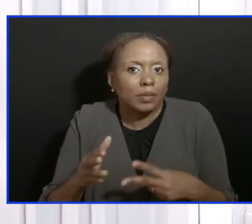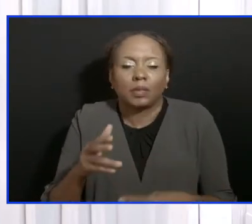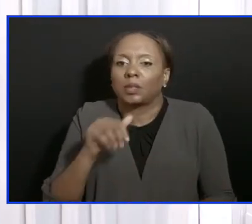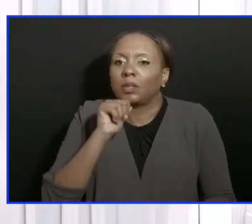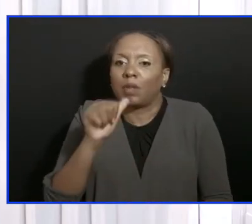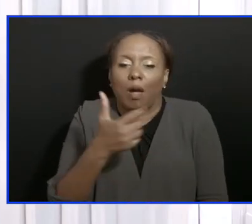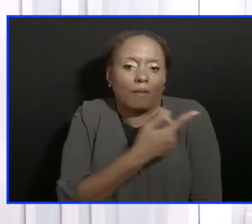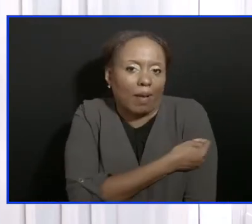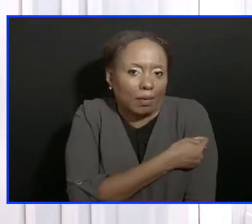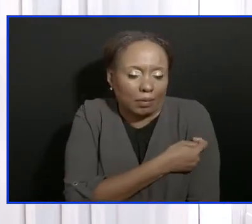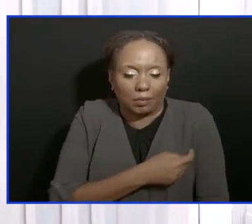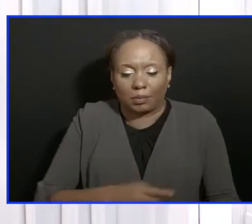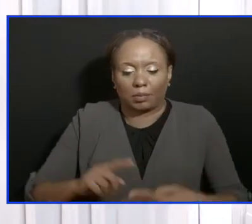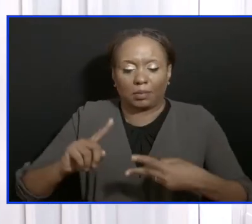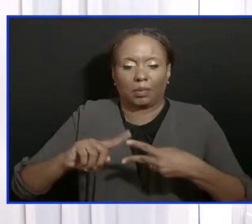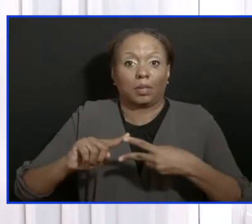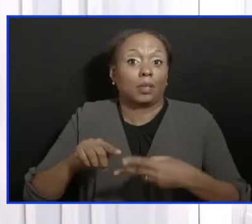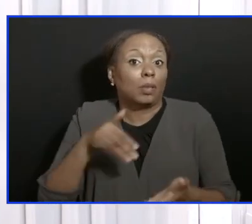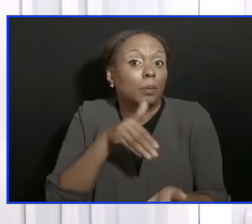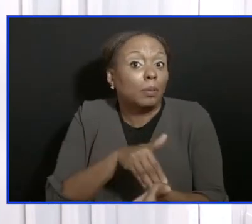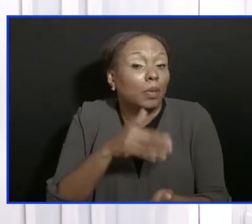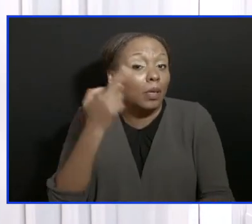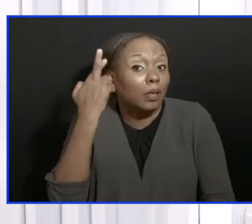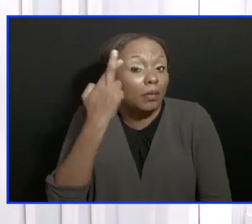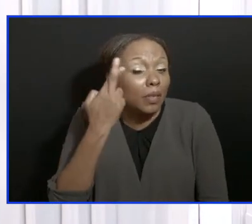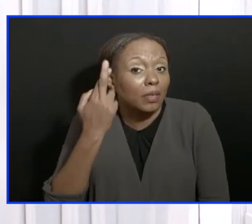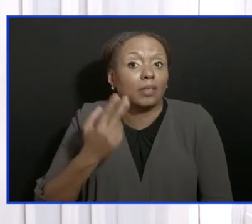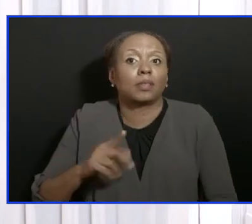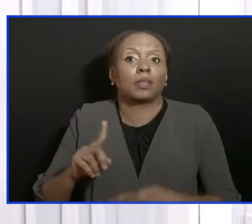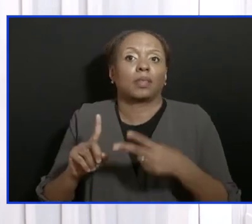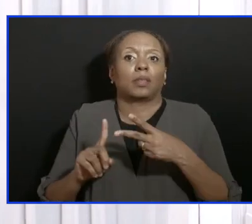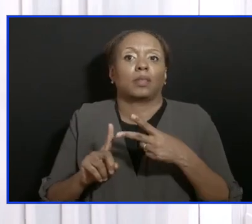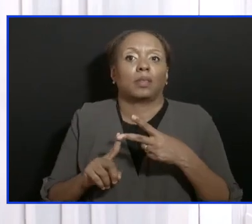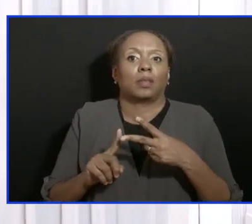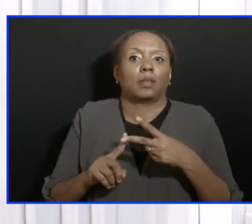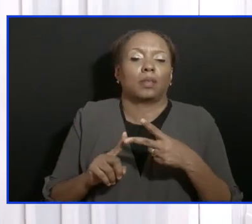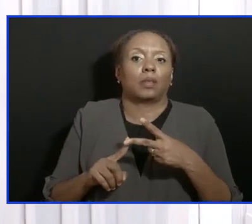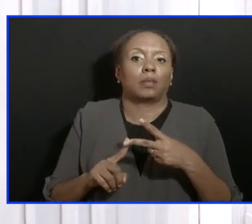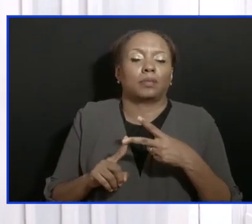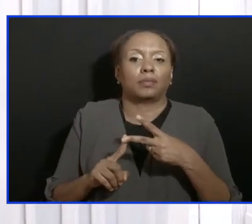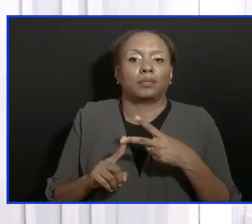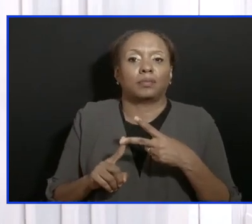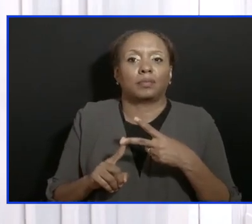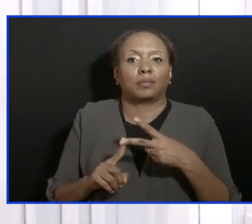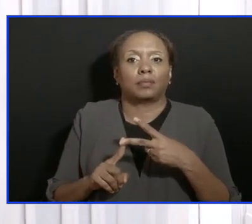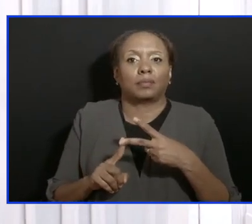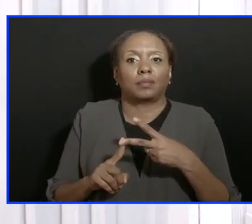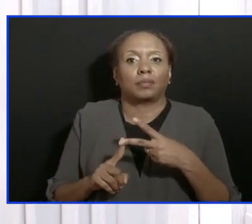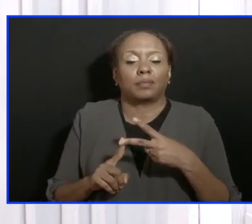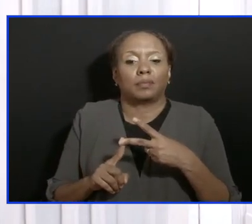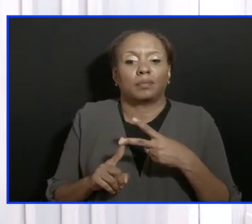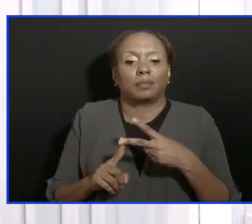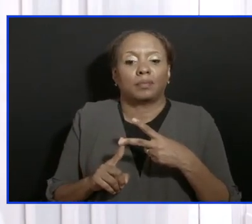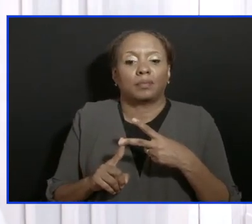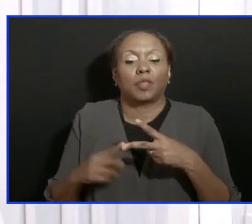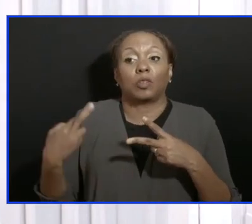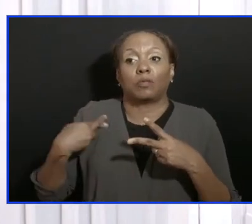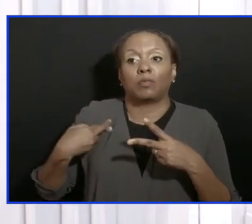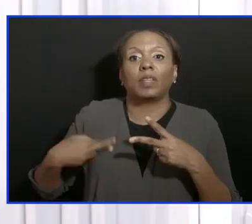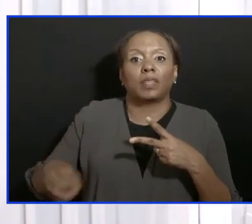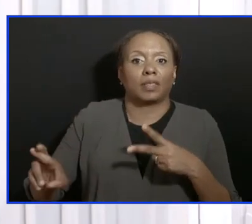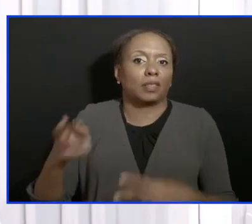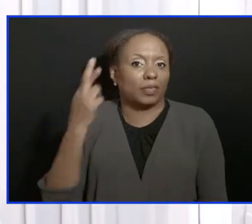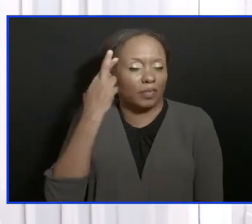medical reasons or if you're exempted by religious